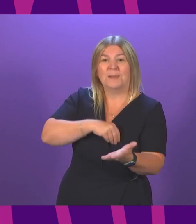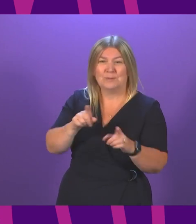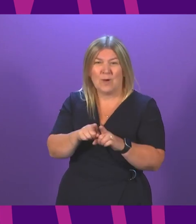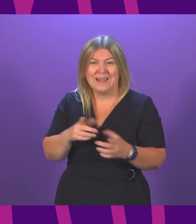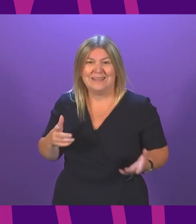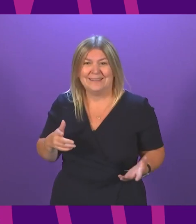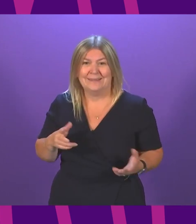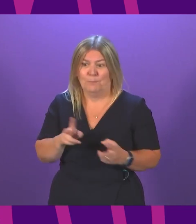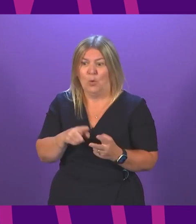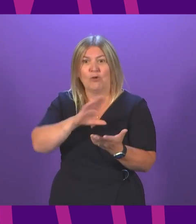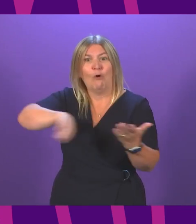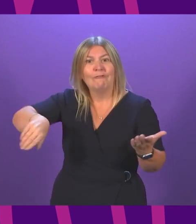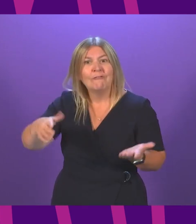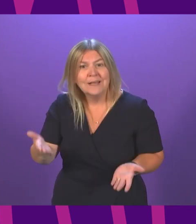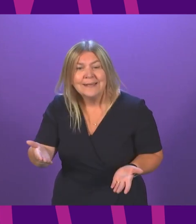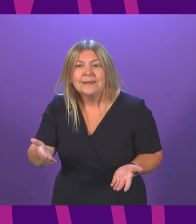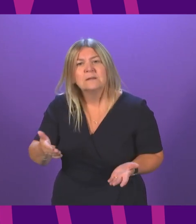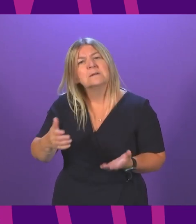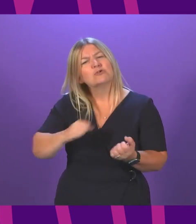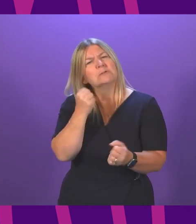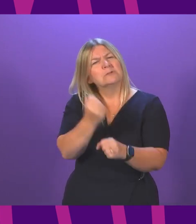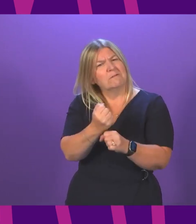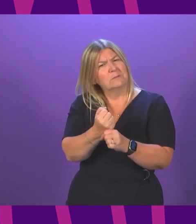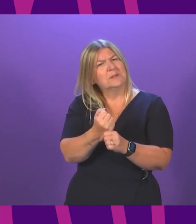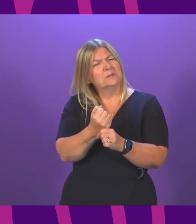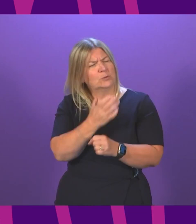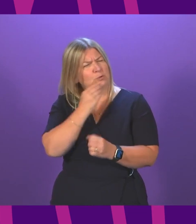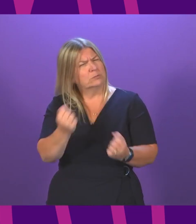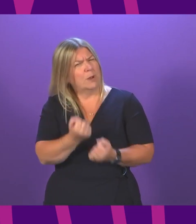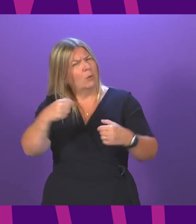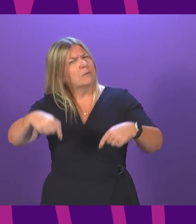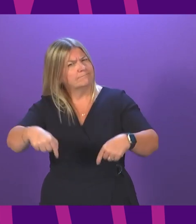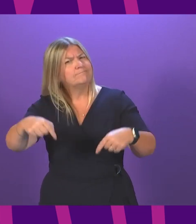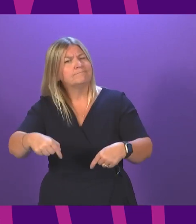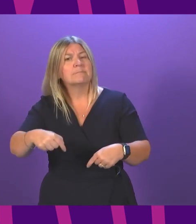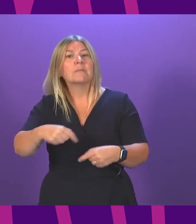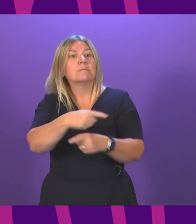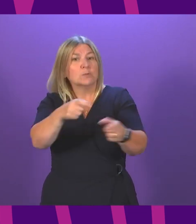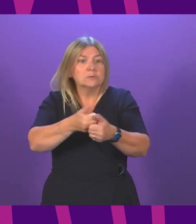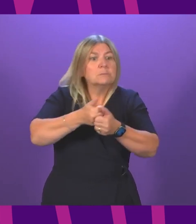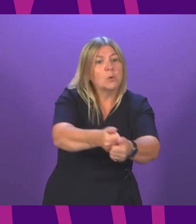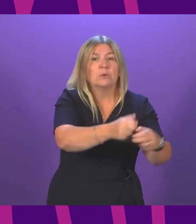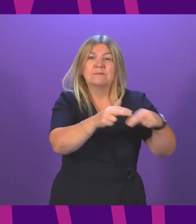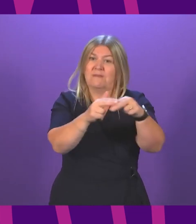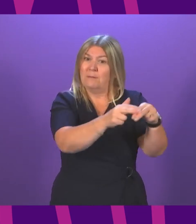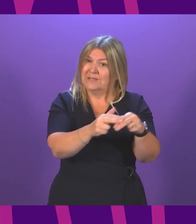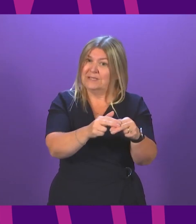use the powers it has here and ensure that those families who would have been eligible for the child payment continue to get it?